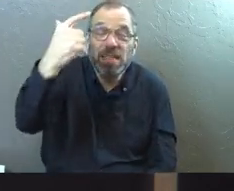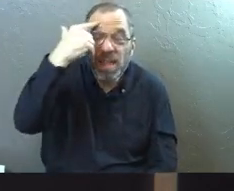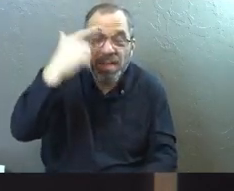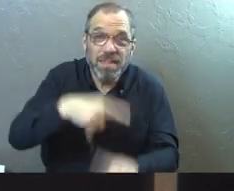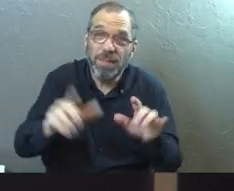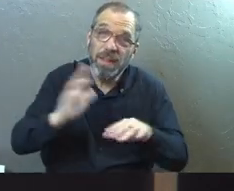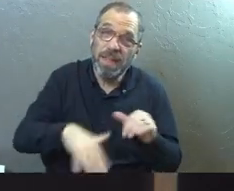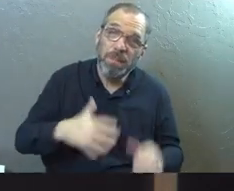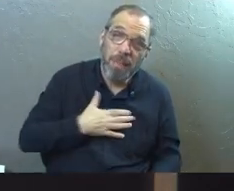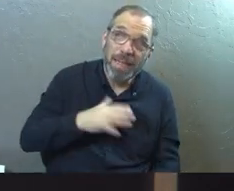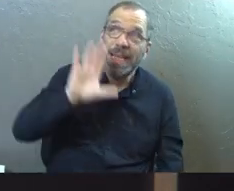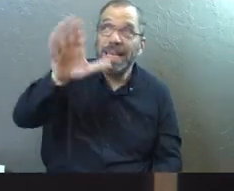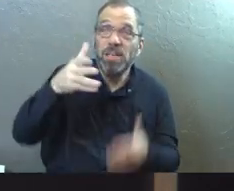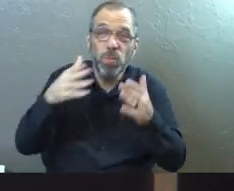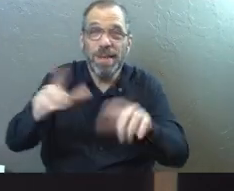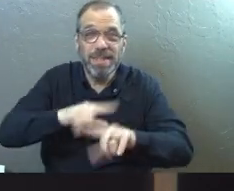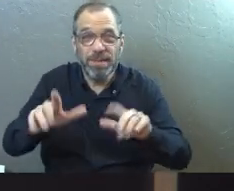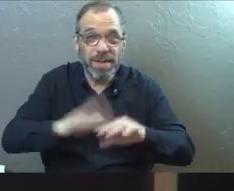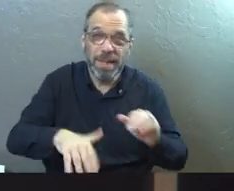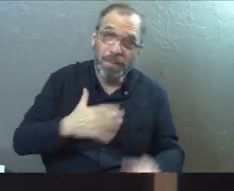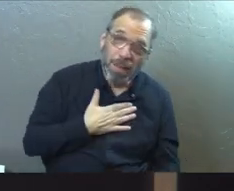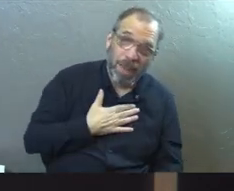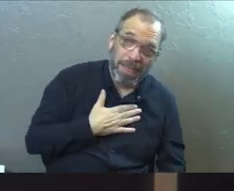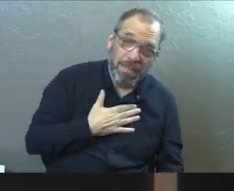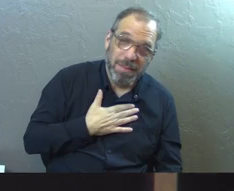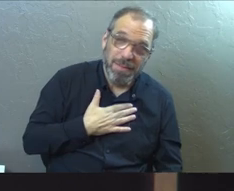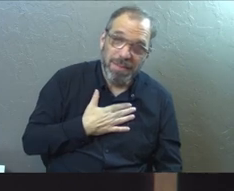not my thought. His ways are not my ways.